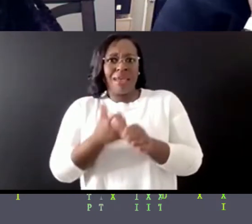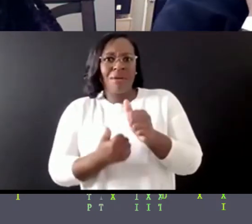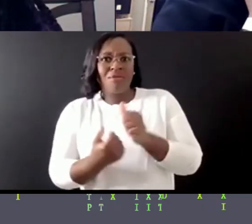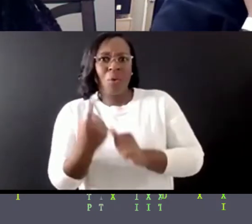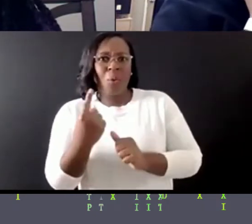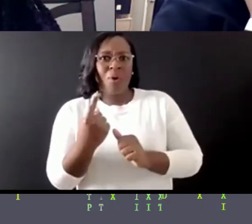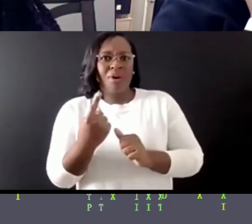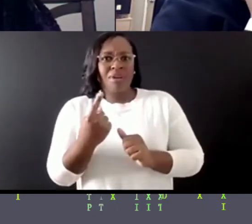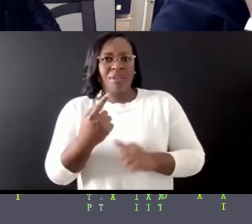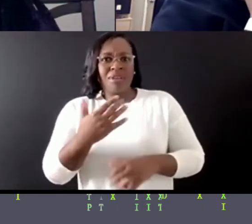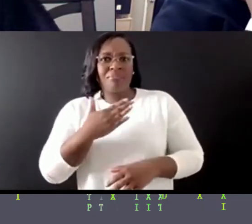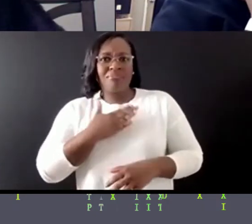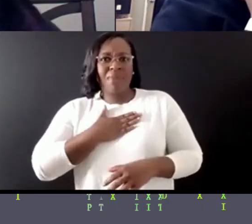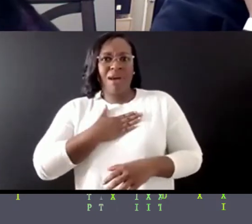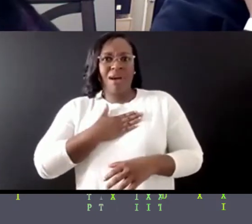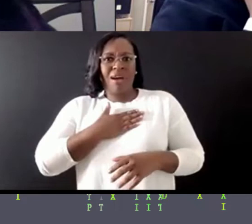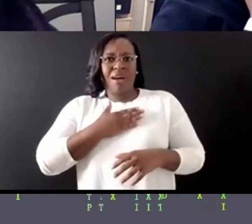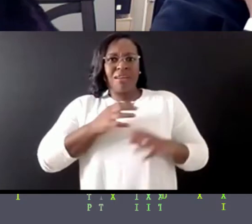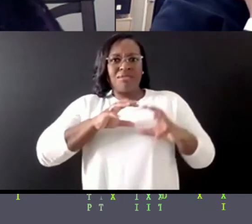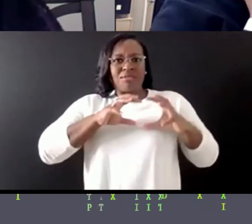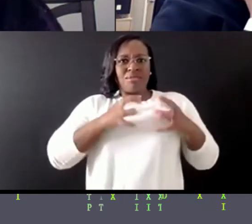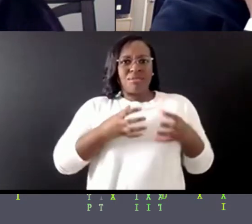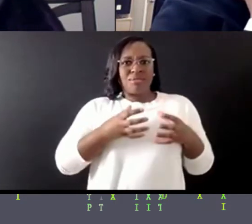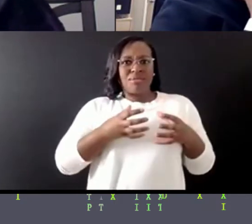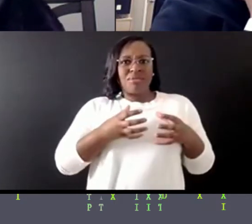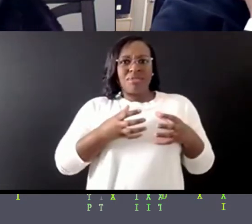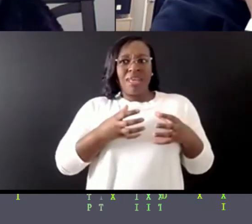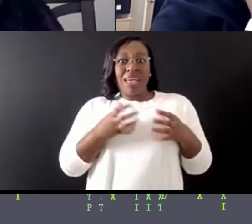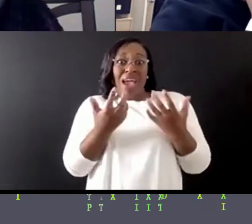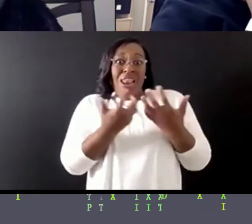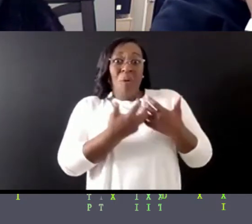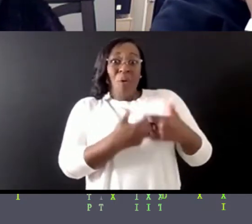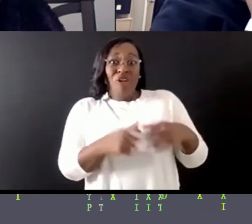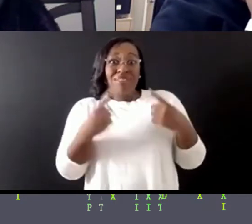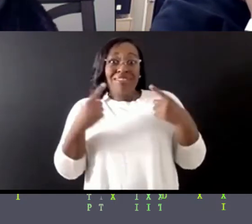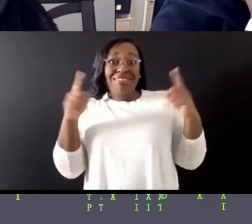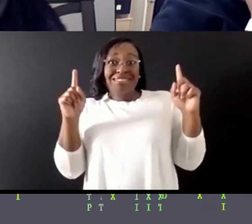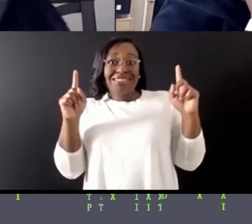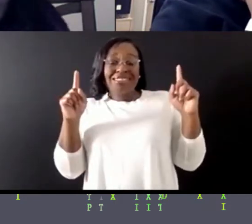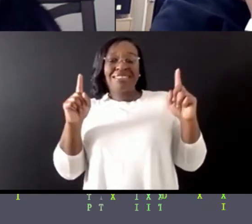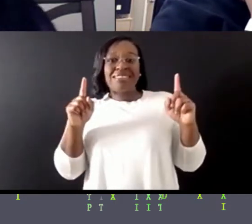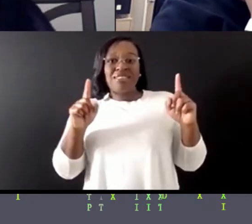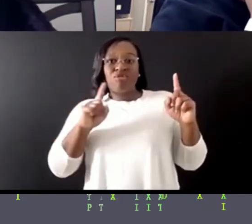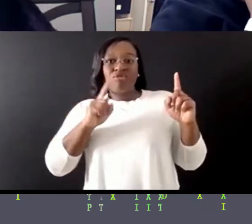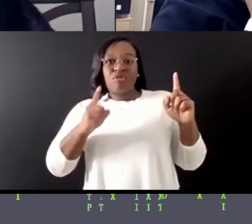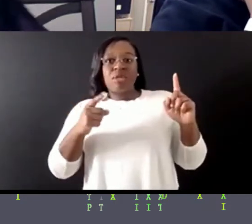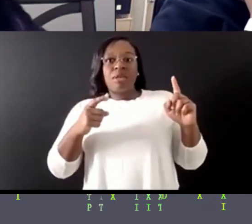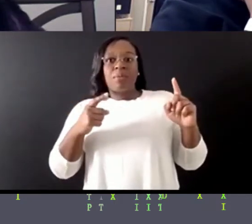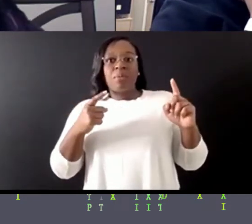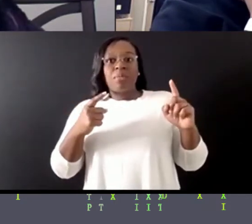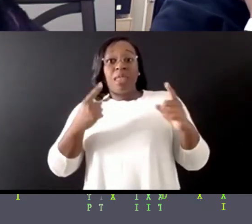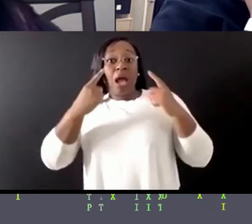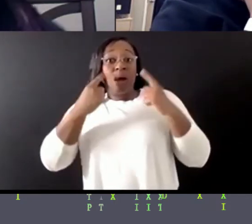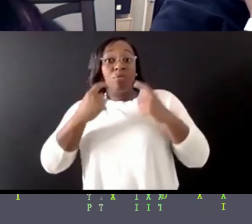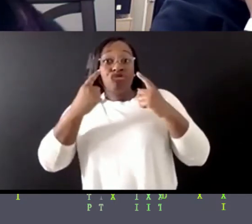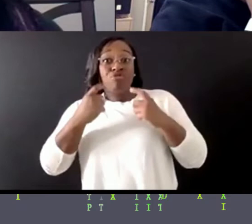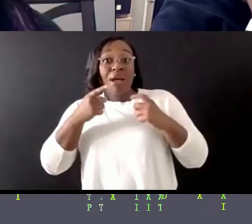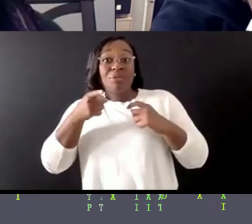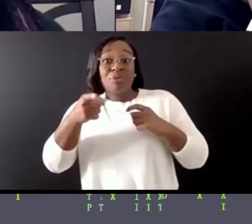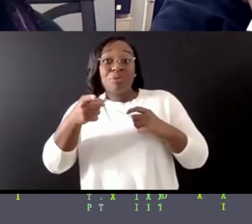So like, like, like, and it, and it kind of works, right? It kind of works. Like, like, like I was crying, crying to you, Isabel,